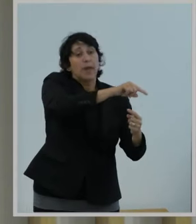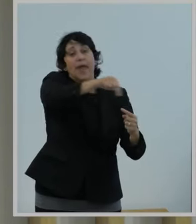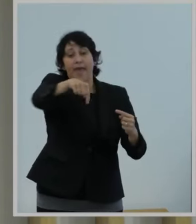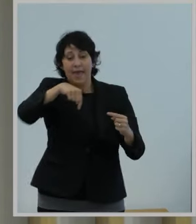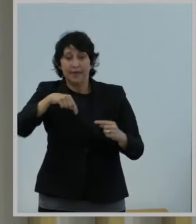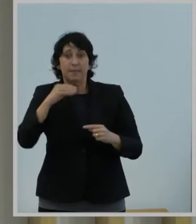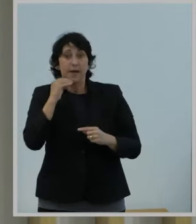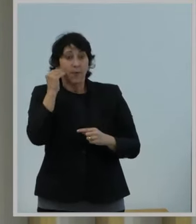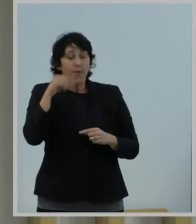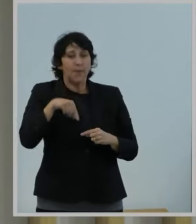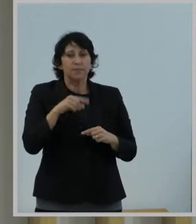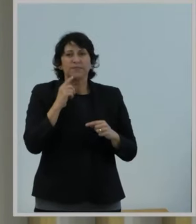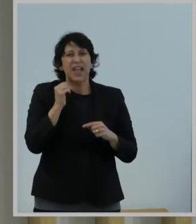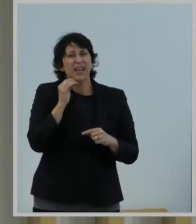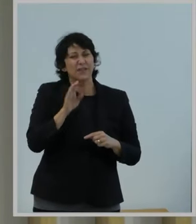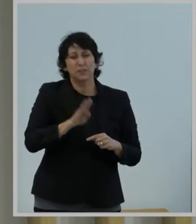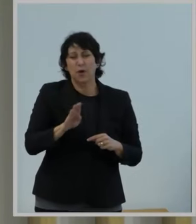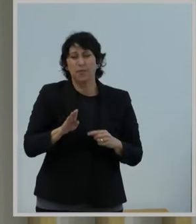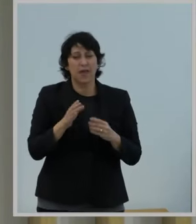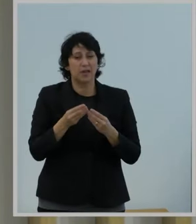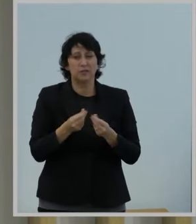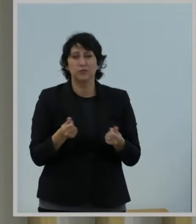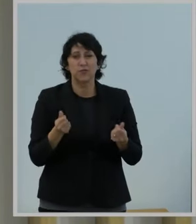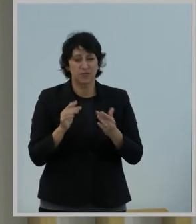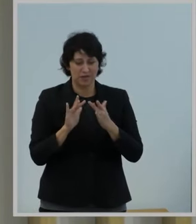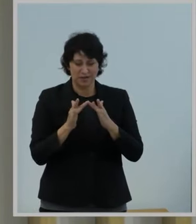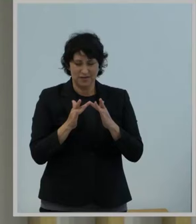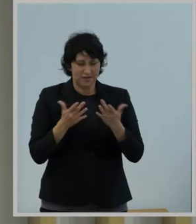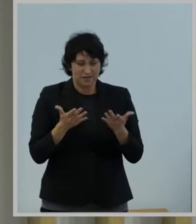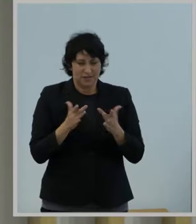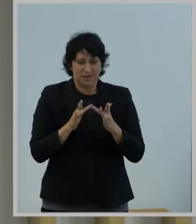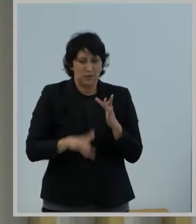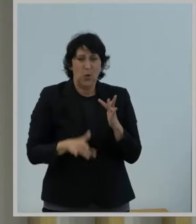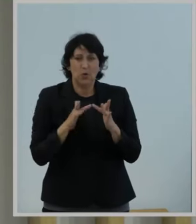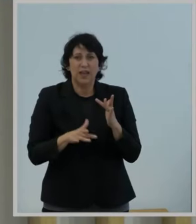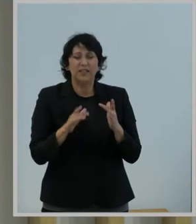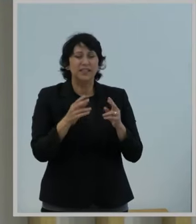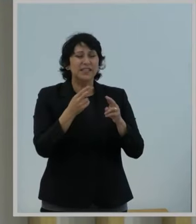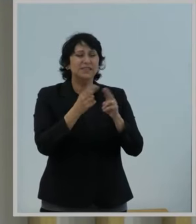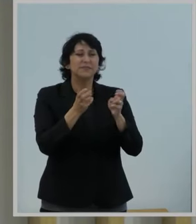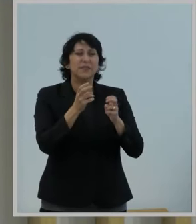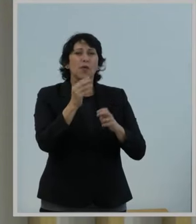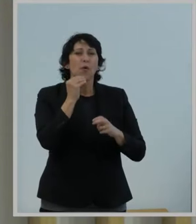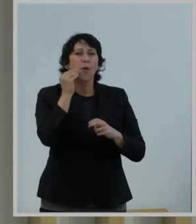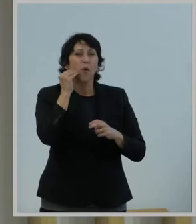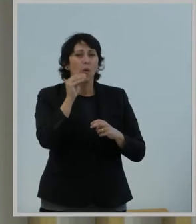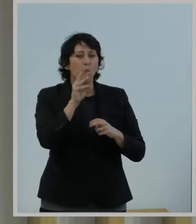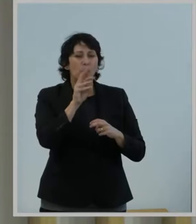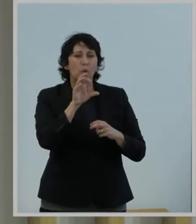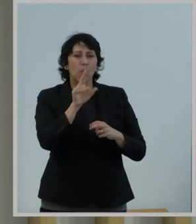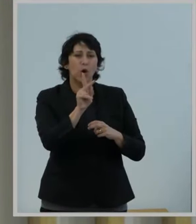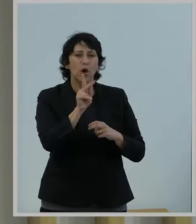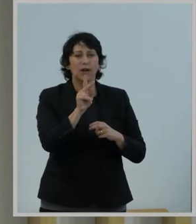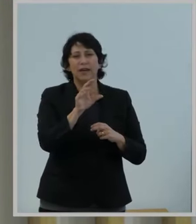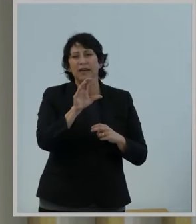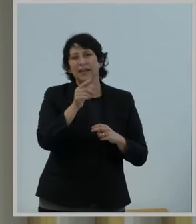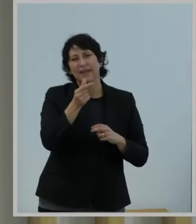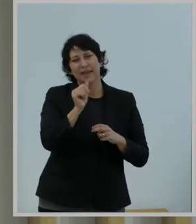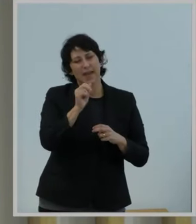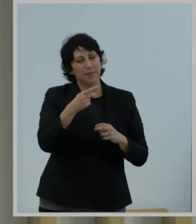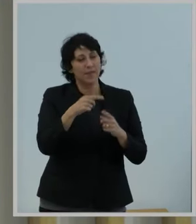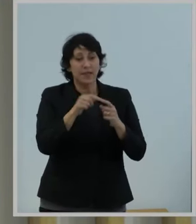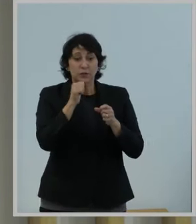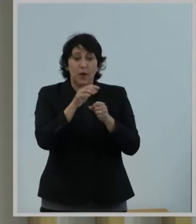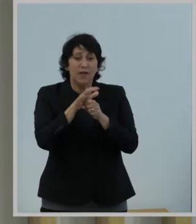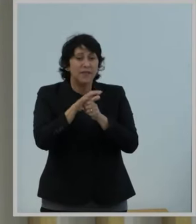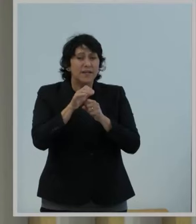students who have no broadband at home fall into the homework gap. They struggle with nightly assignments because they lack the connections they need to